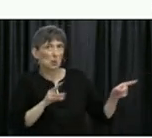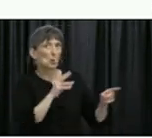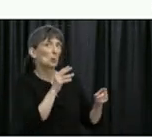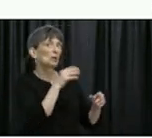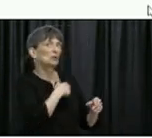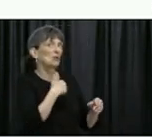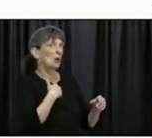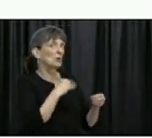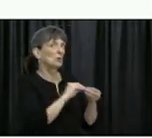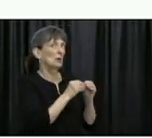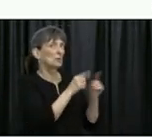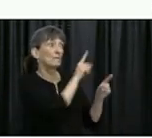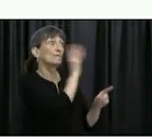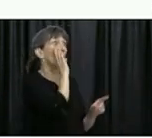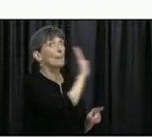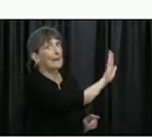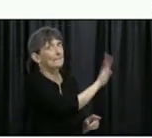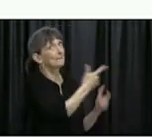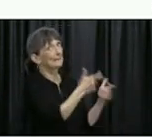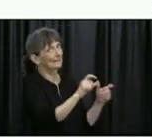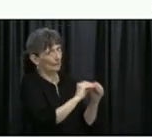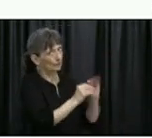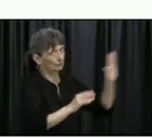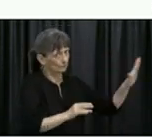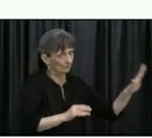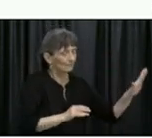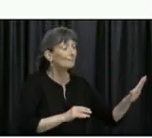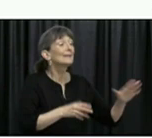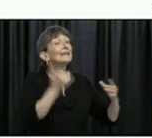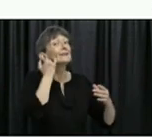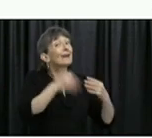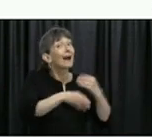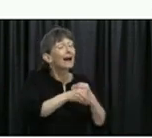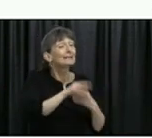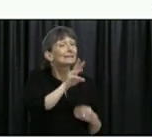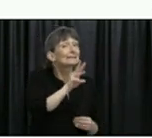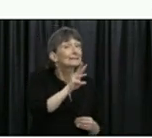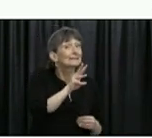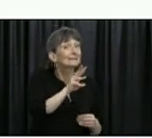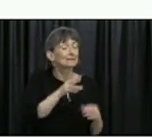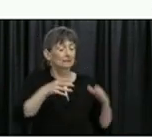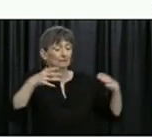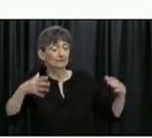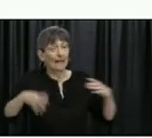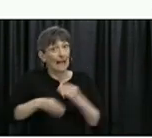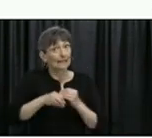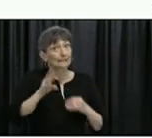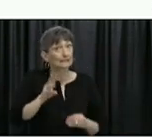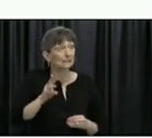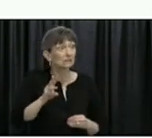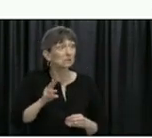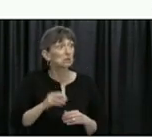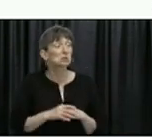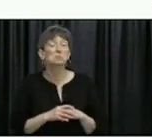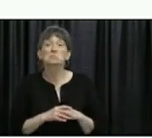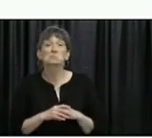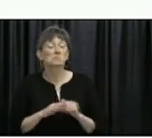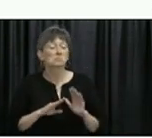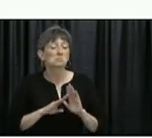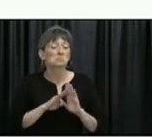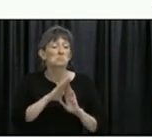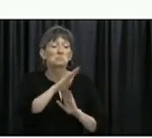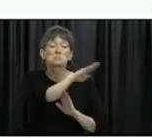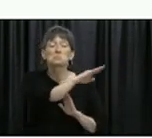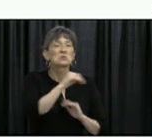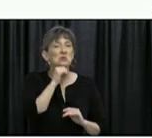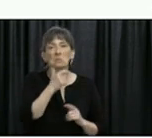are a little bit larger. And what it's showing is that adding six contacts to your double bubble does not really increase the